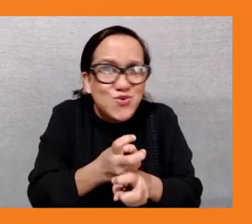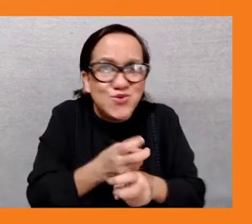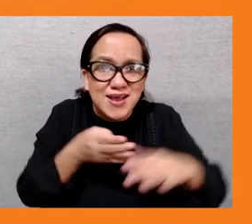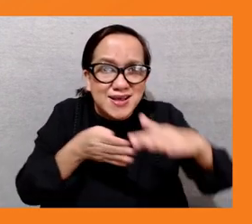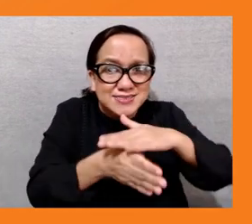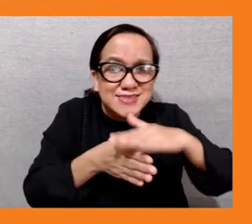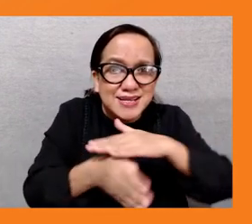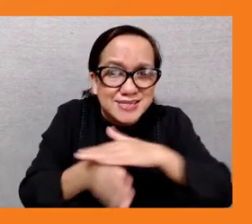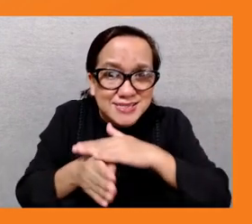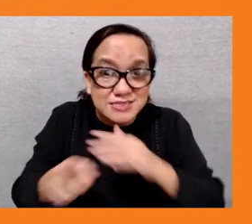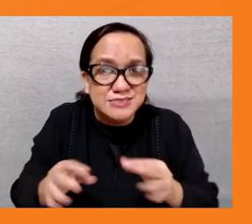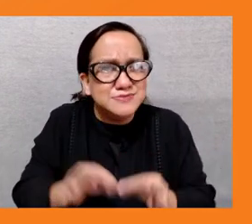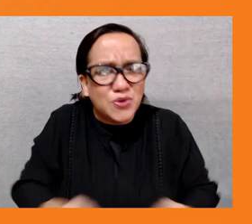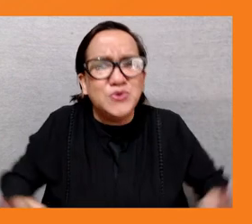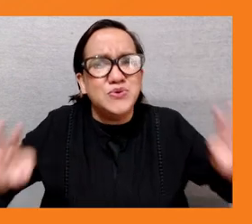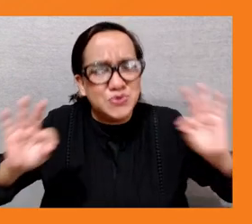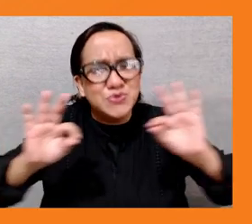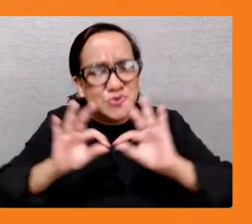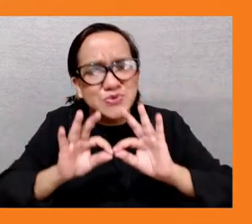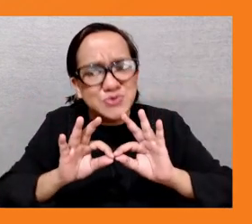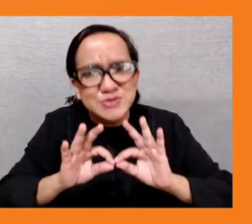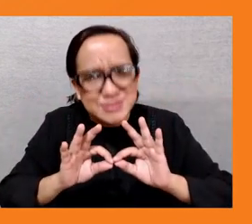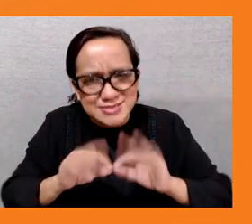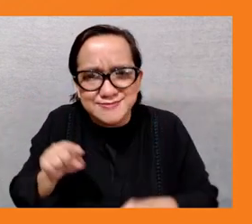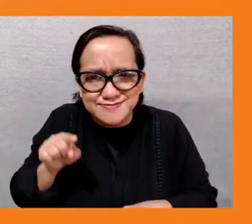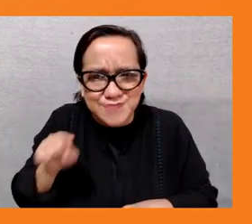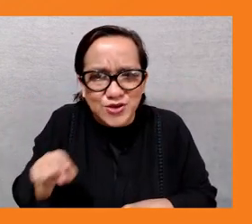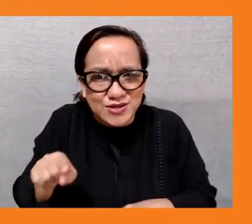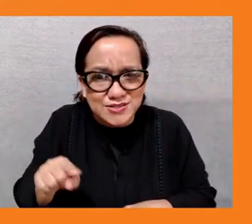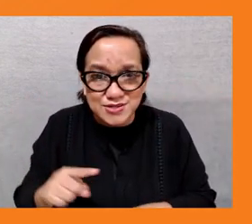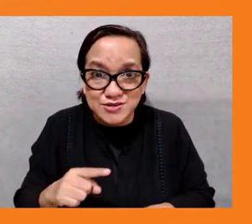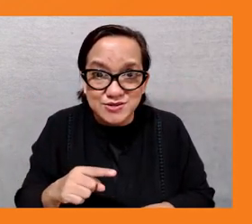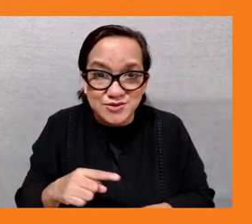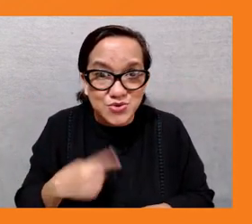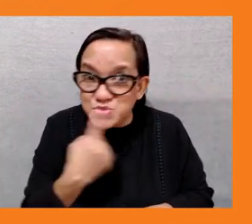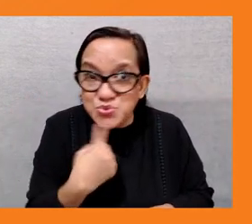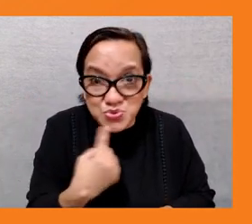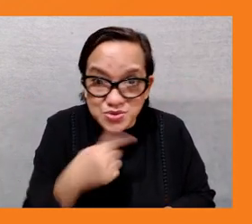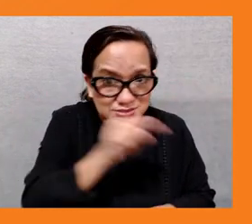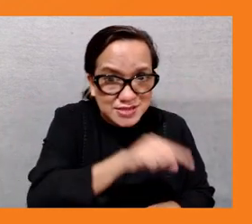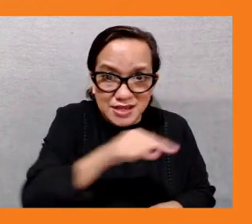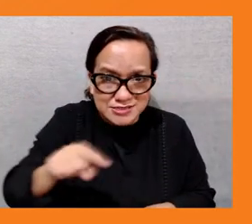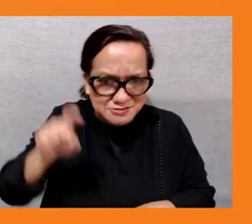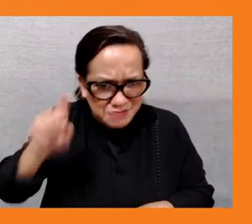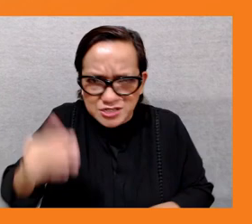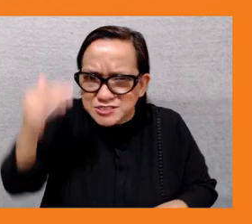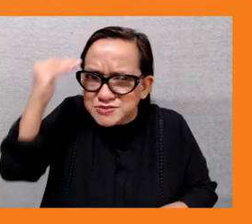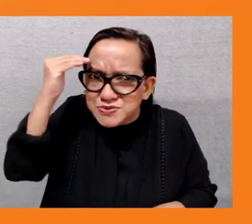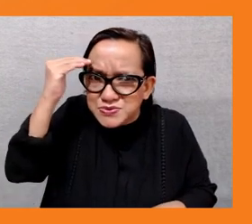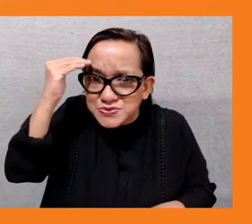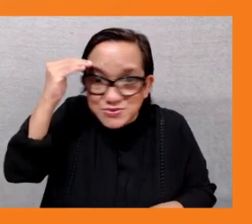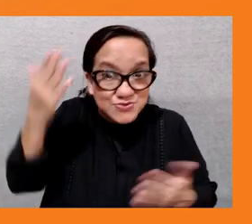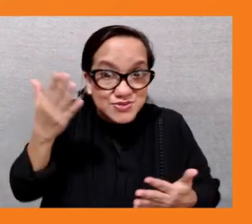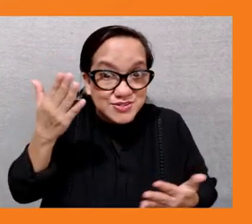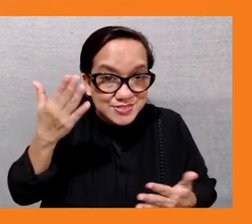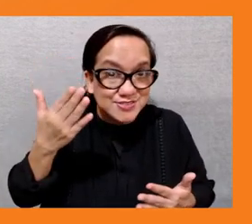to give awareness raising of gender inequalities to increase girls and women's inclusion and empowerment and also